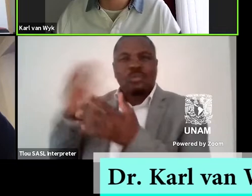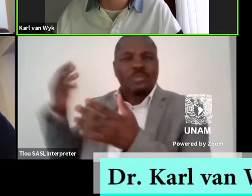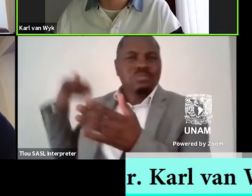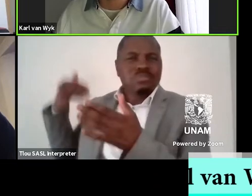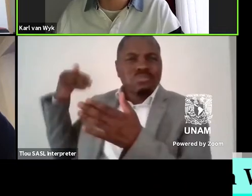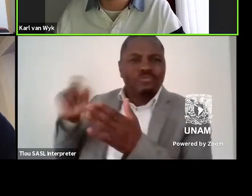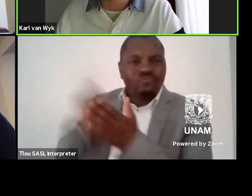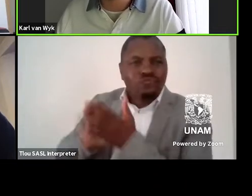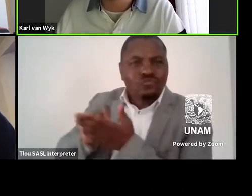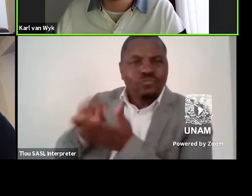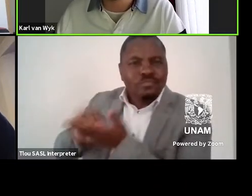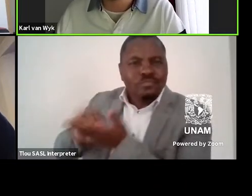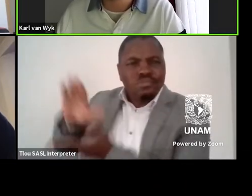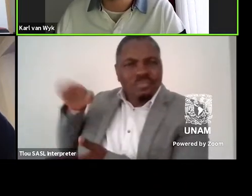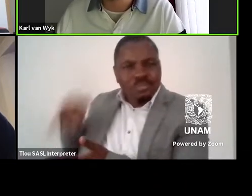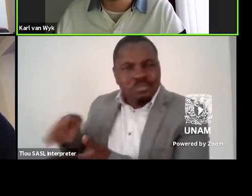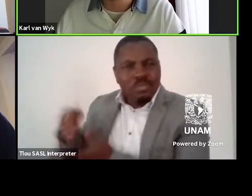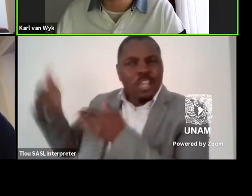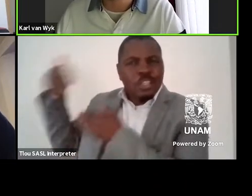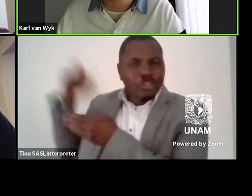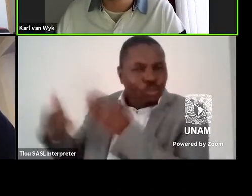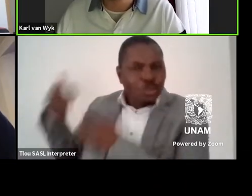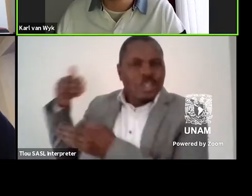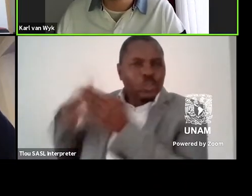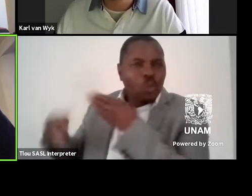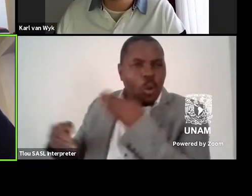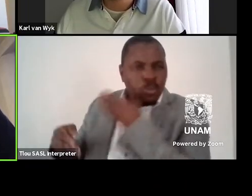down, the kind of historical narratives that we've written down.